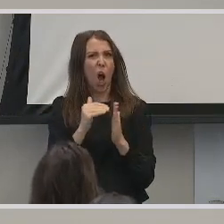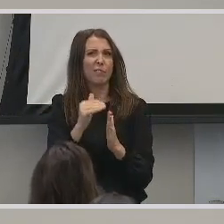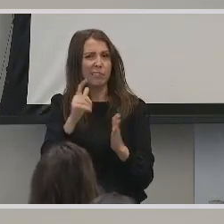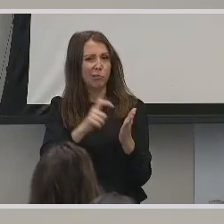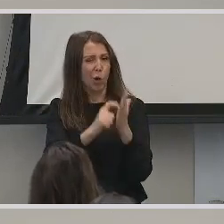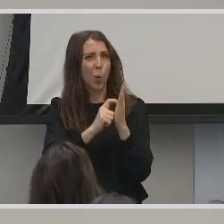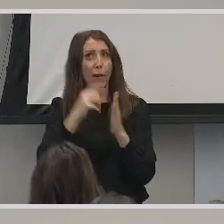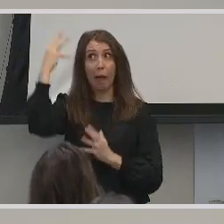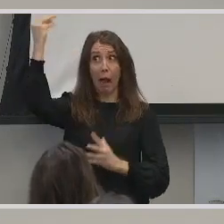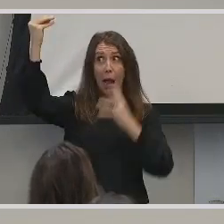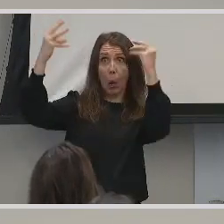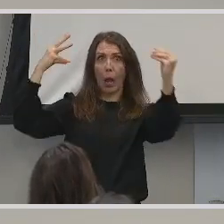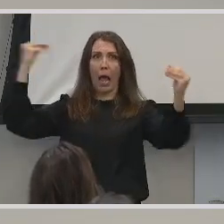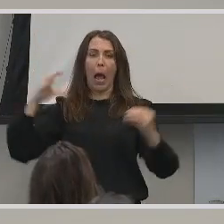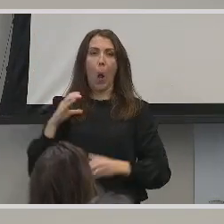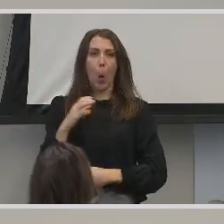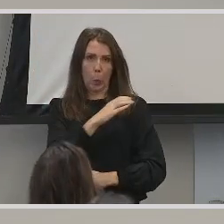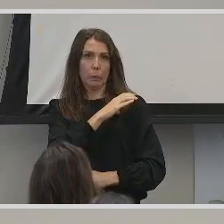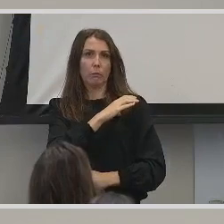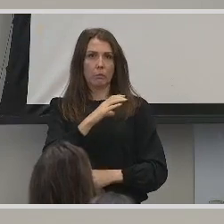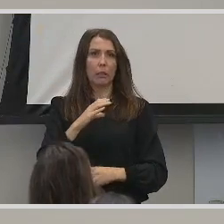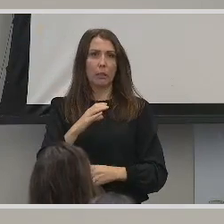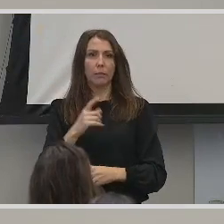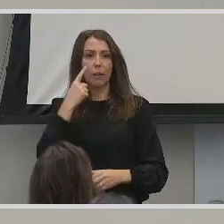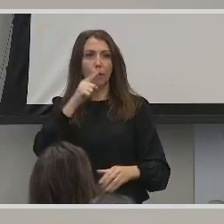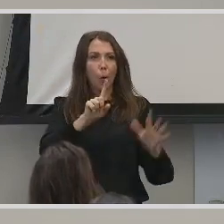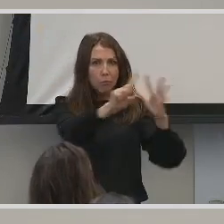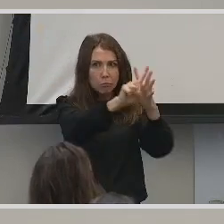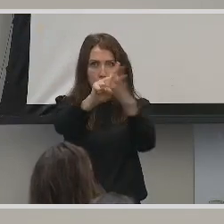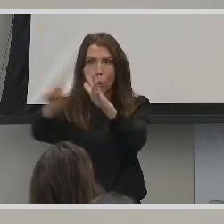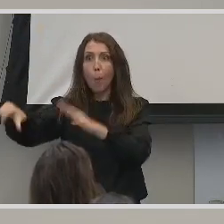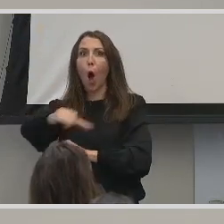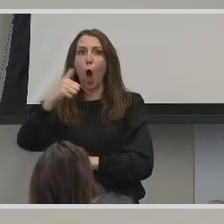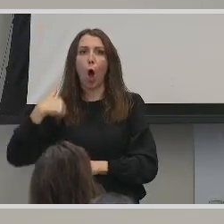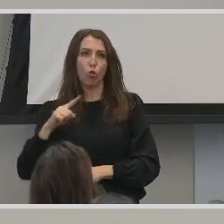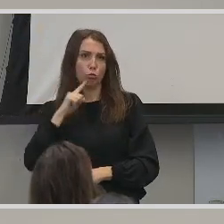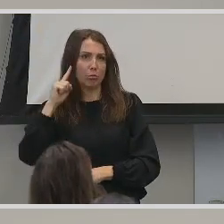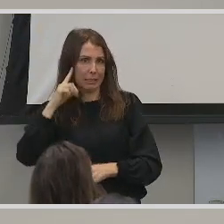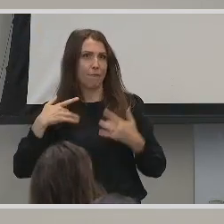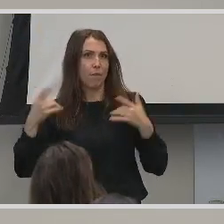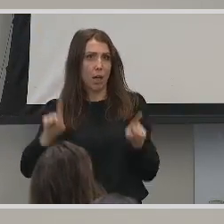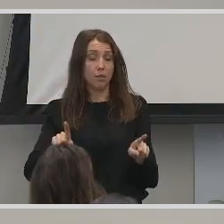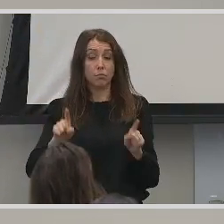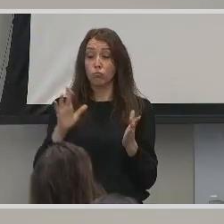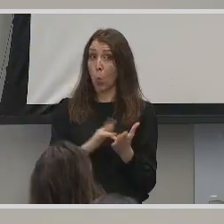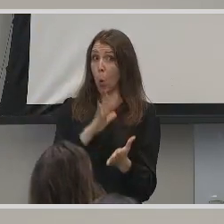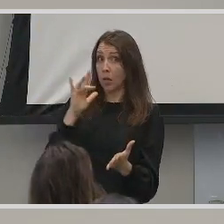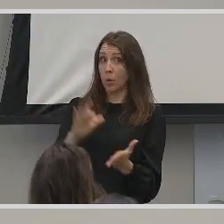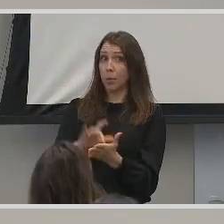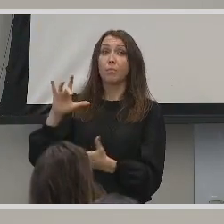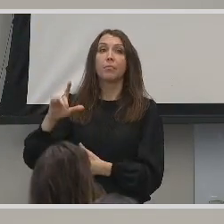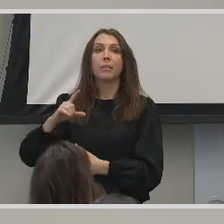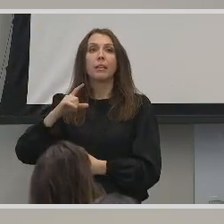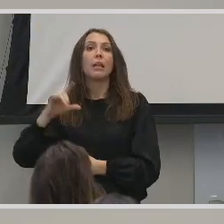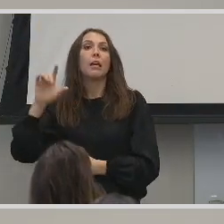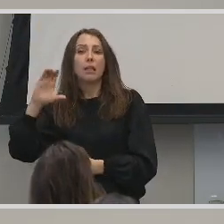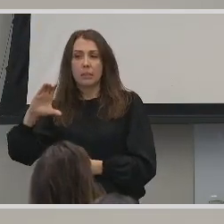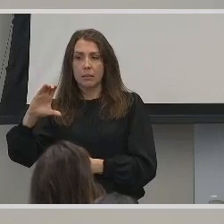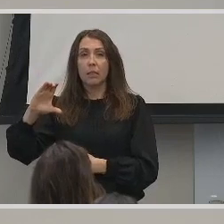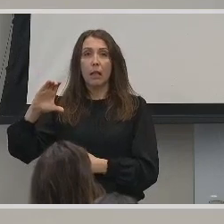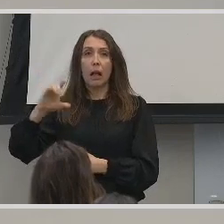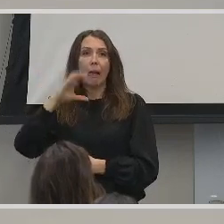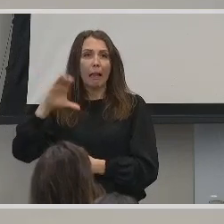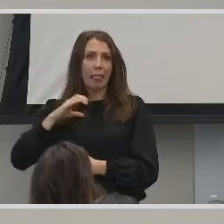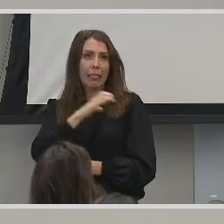to other areas of Ohio to go to different deaf events. And occasionally the Cleveland Hearing and Speech Center will have deaf